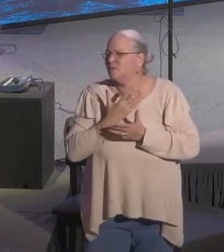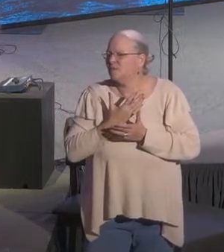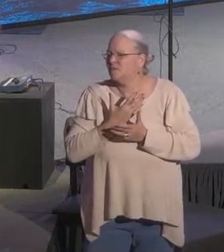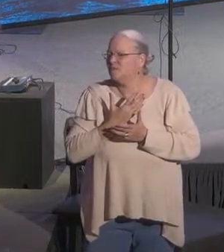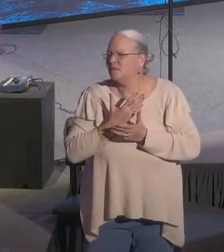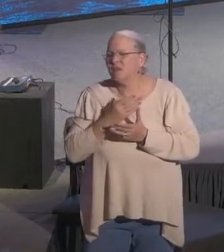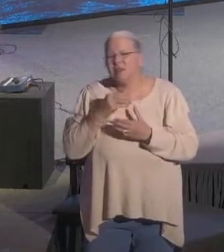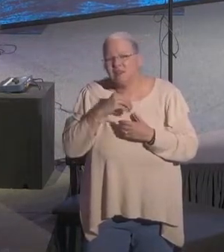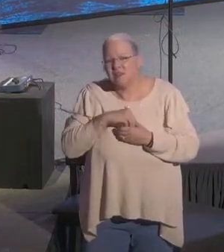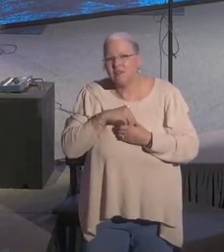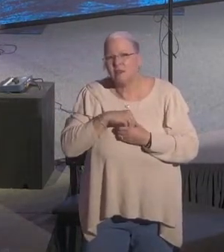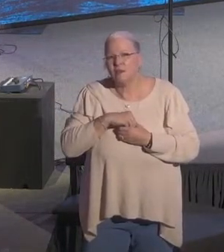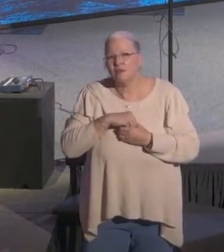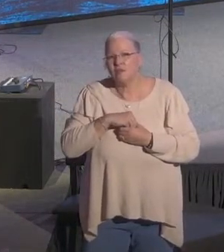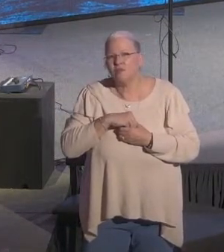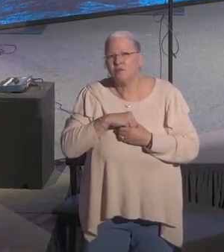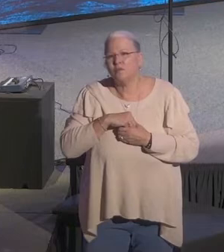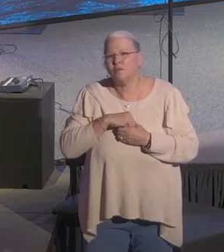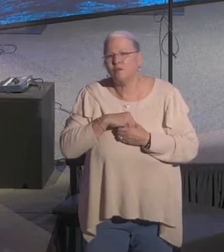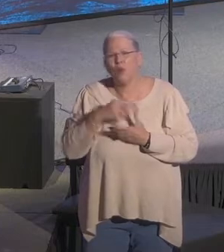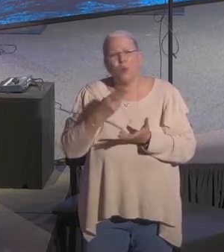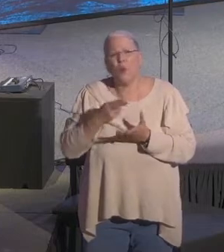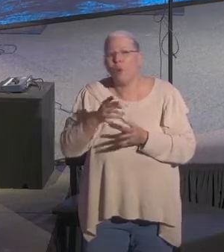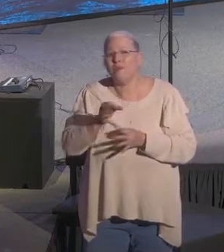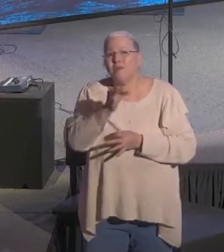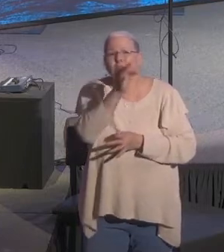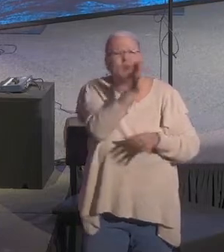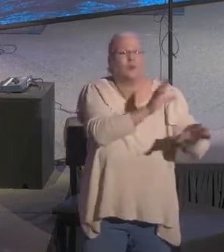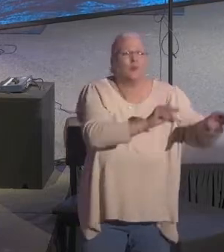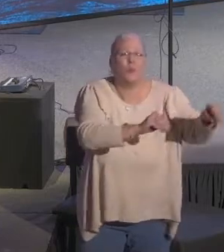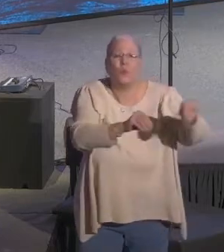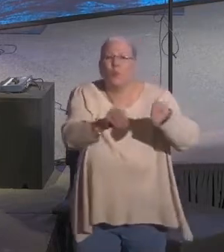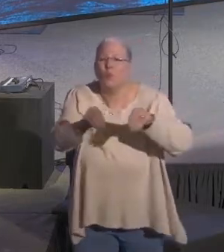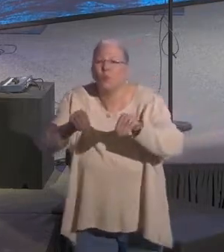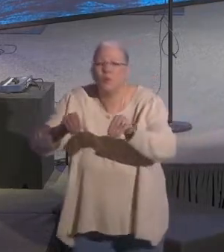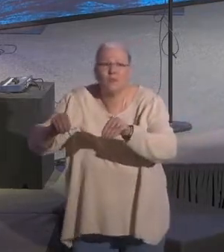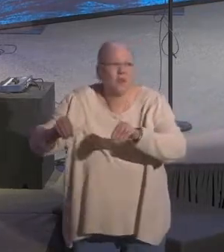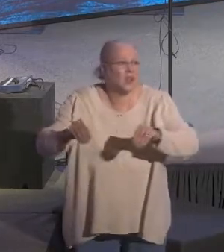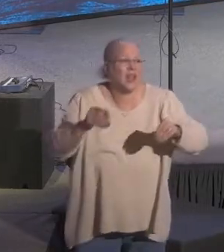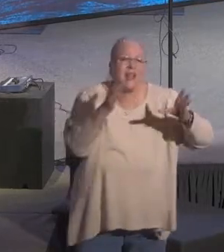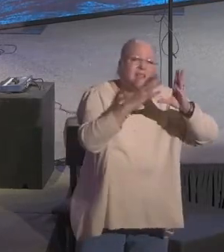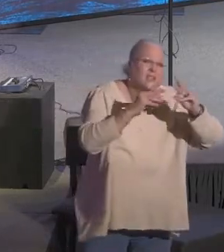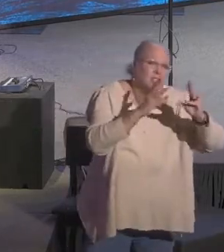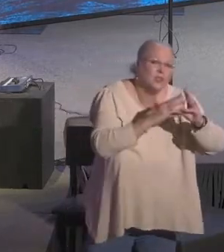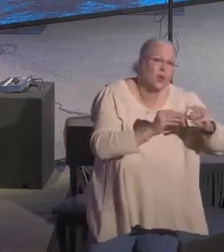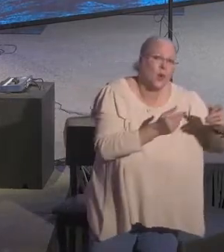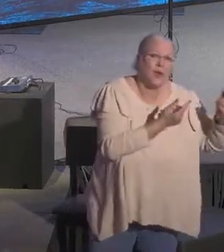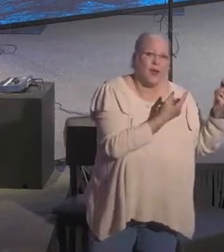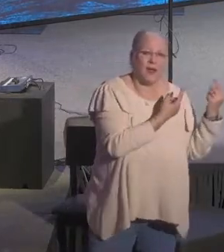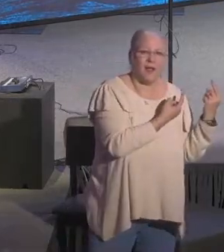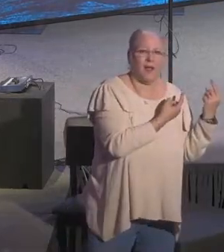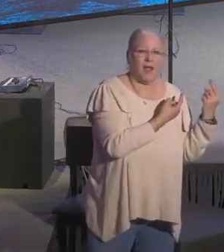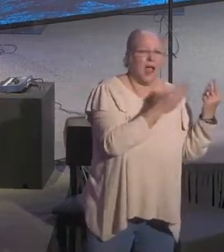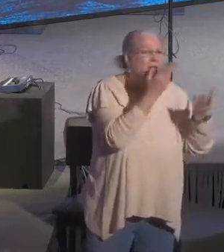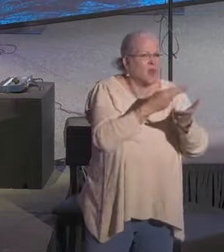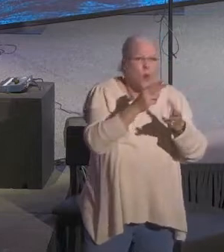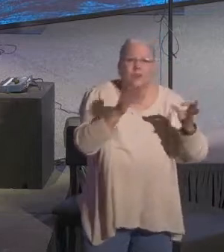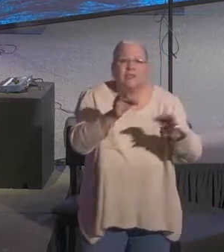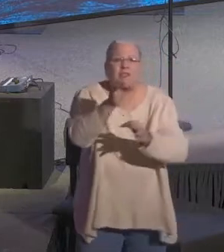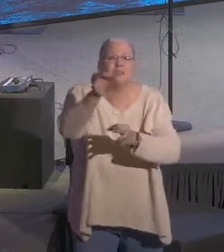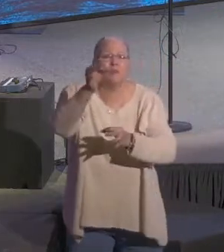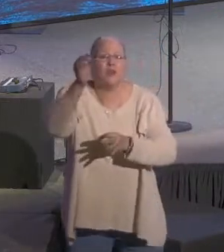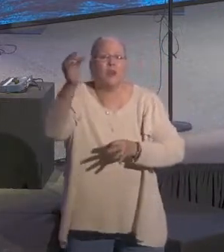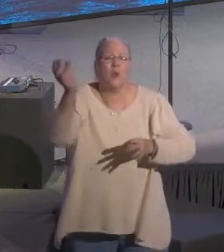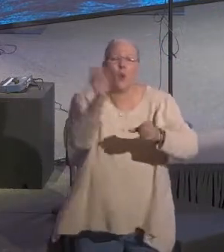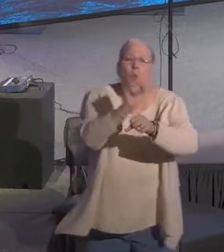was a church of thousands, like this big church all of a sudden. You know, listen, the church cannot save